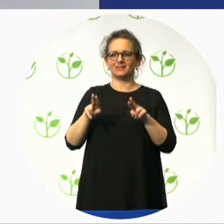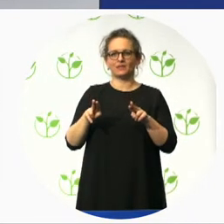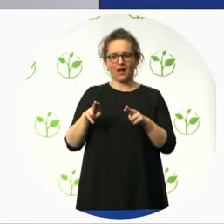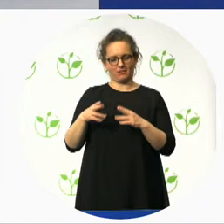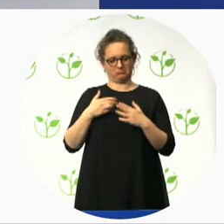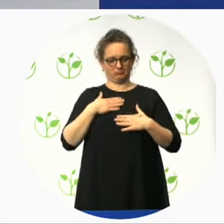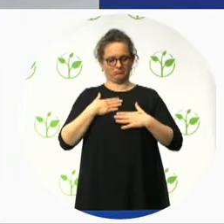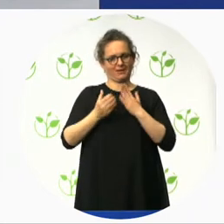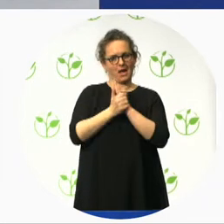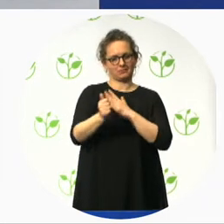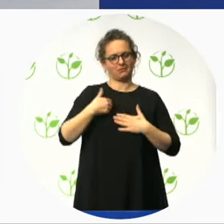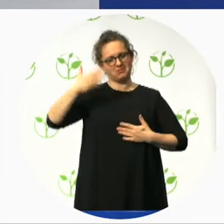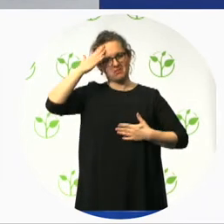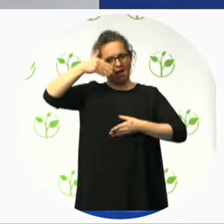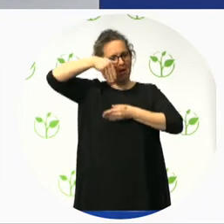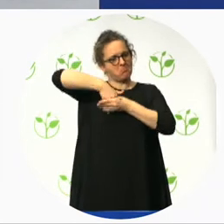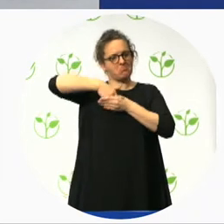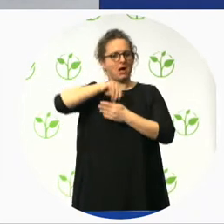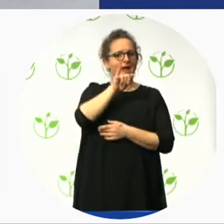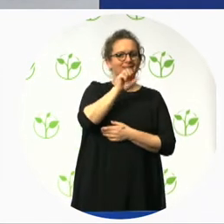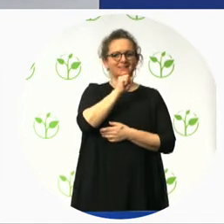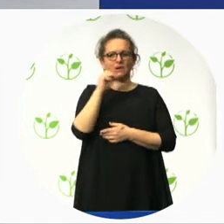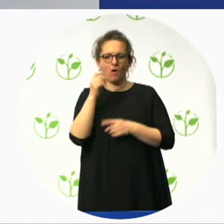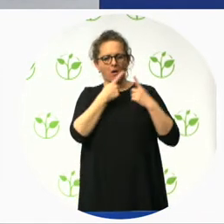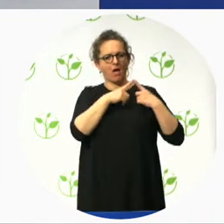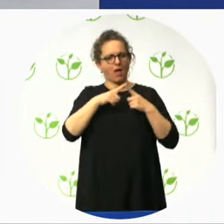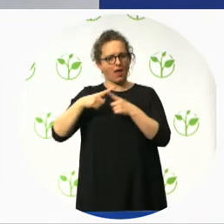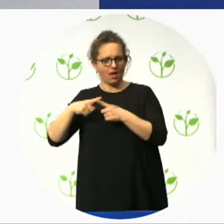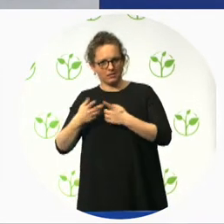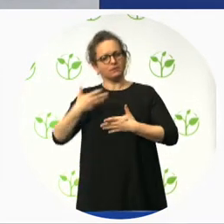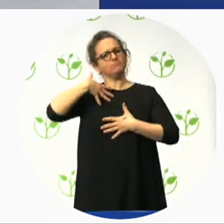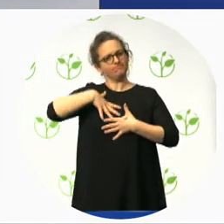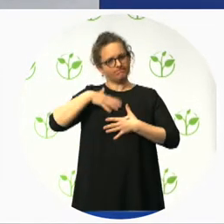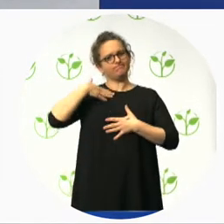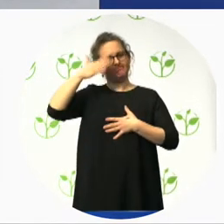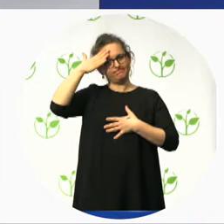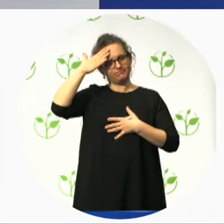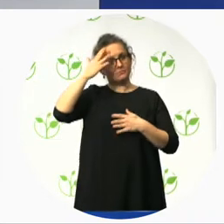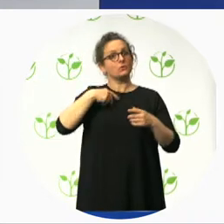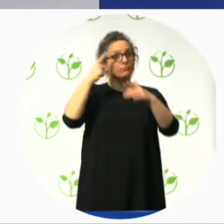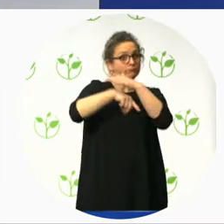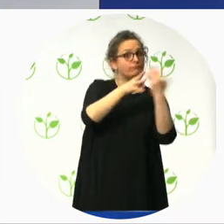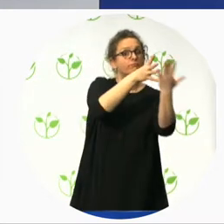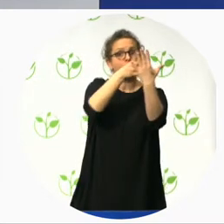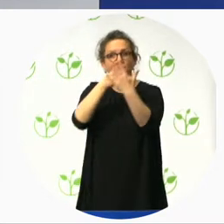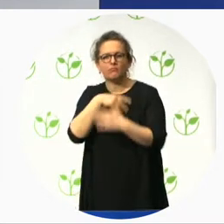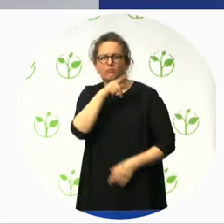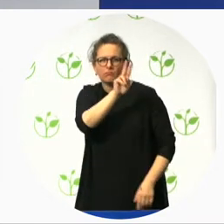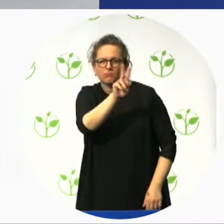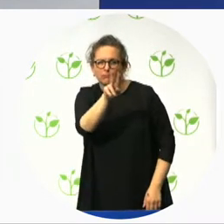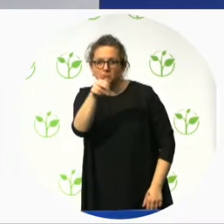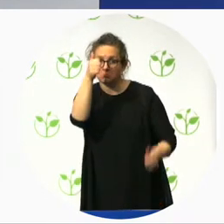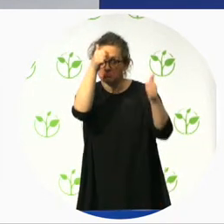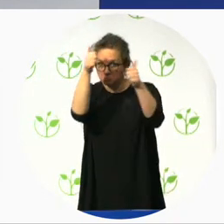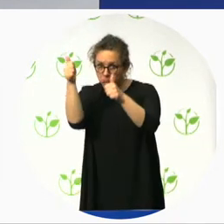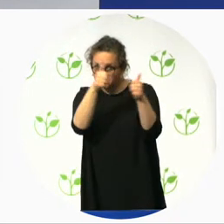established and hopefully by the end of 2018 an ISO accredited process. Membership